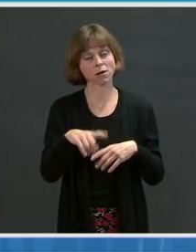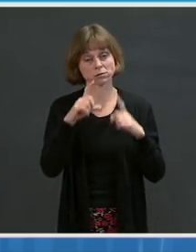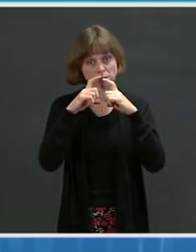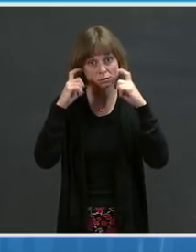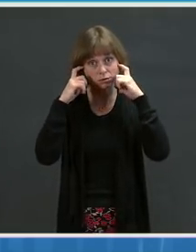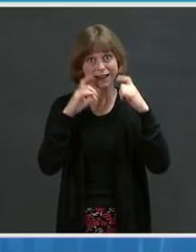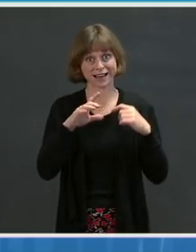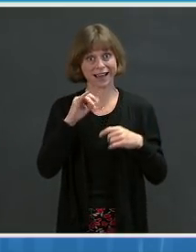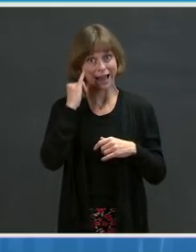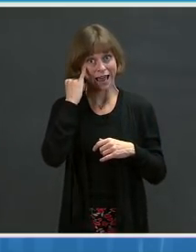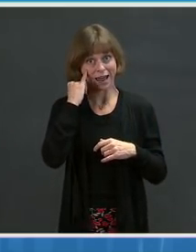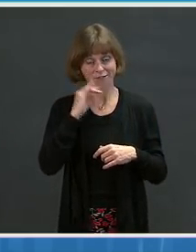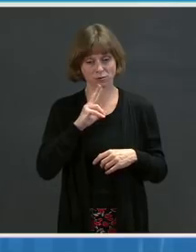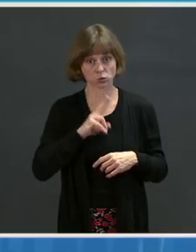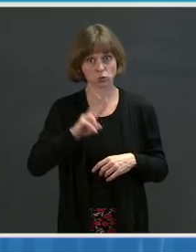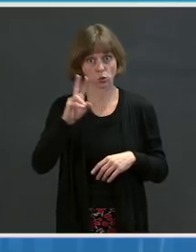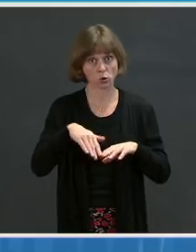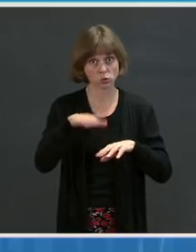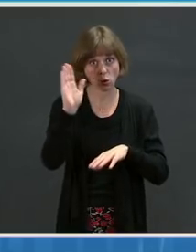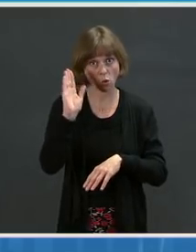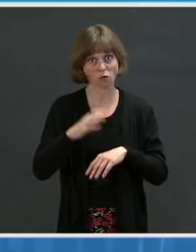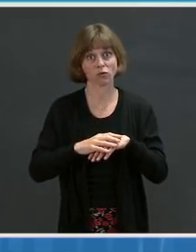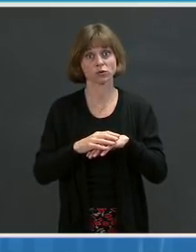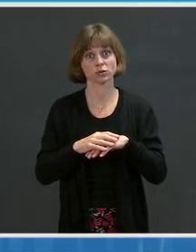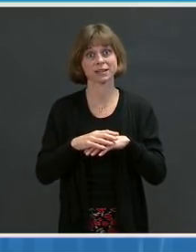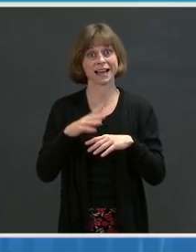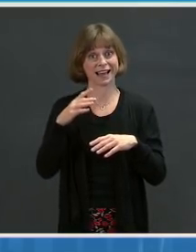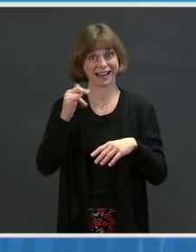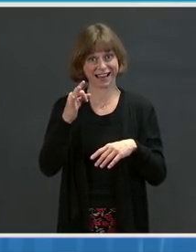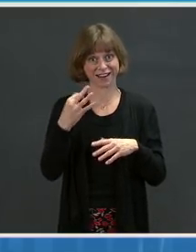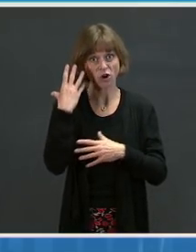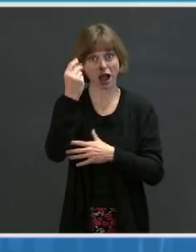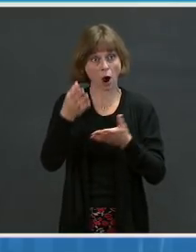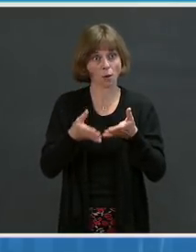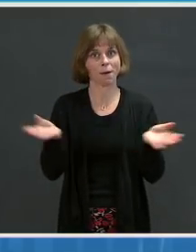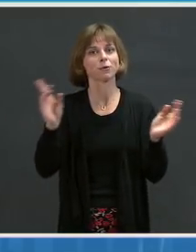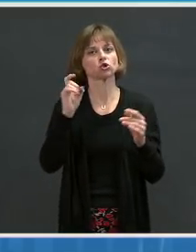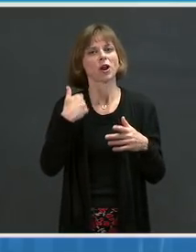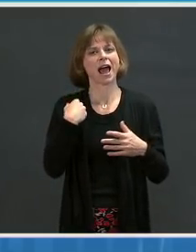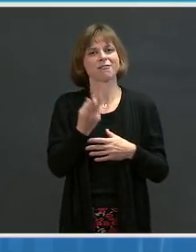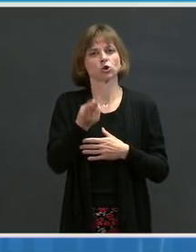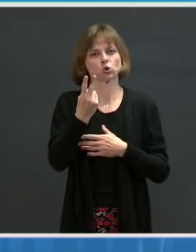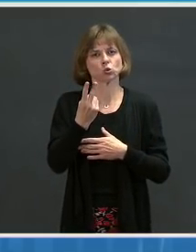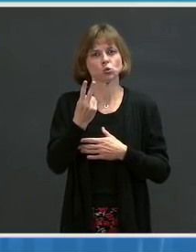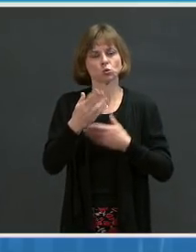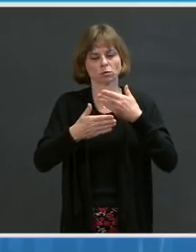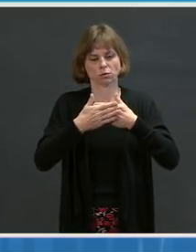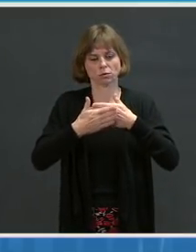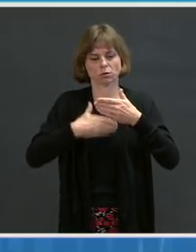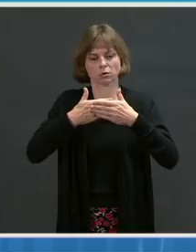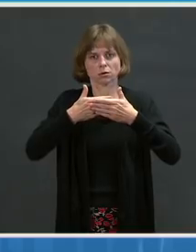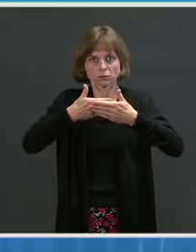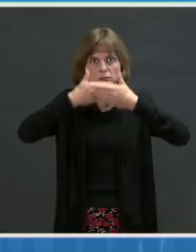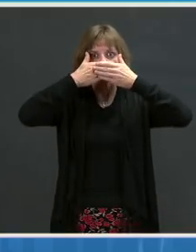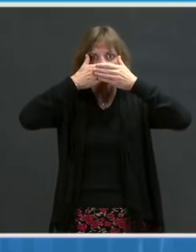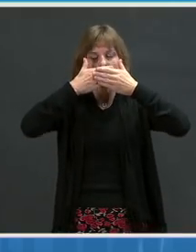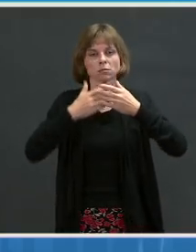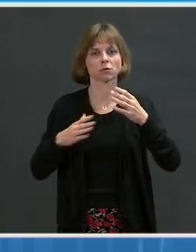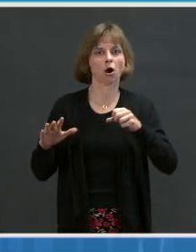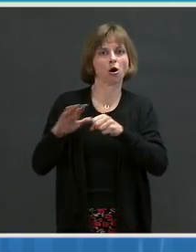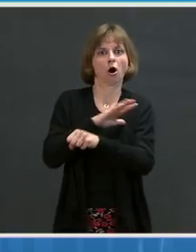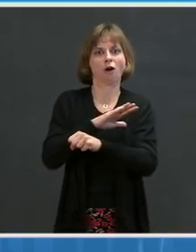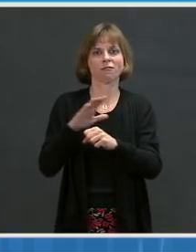and around others in the home not living with you. The mask you should wear should have two or more layers, completely cover your nose and mouth, and fit